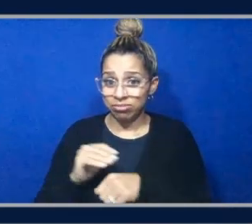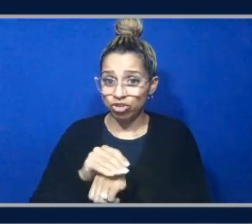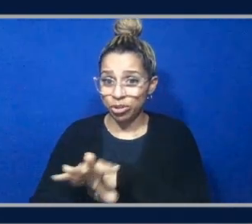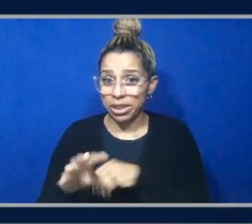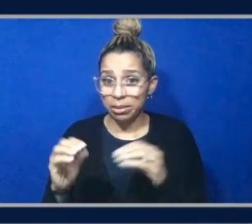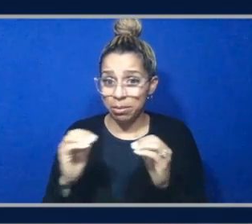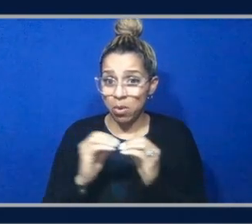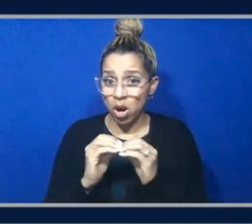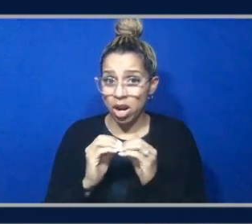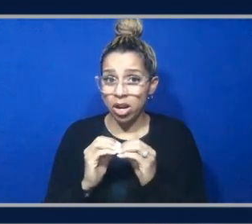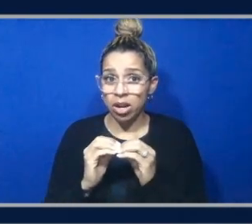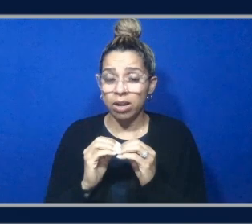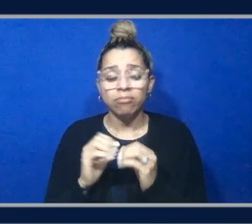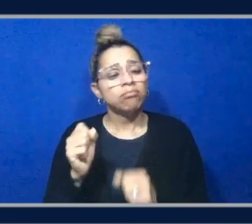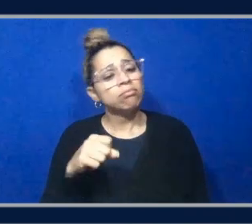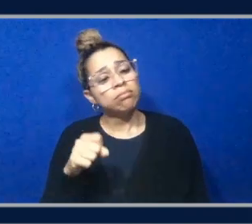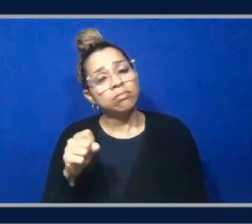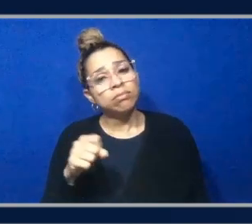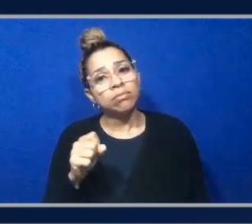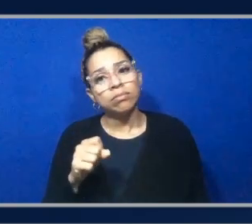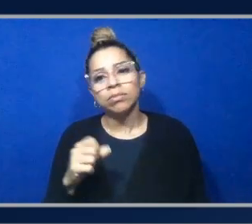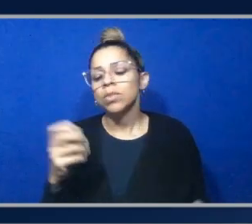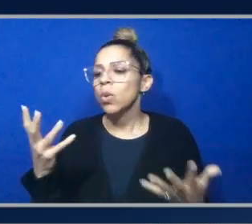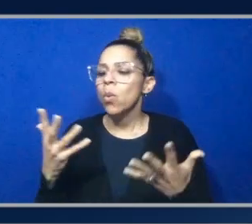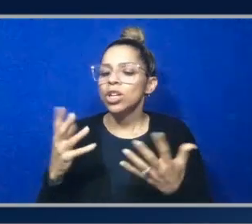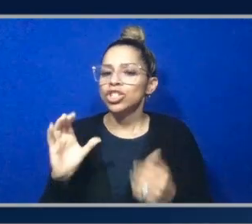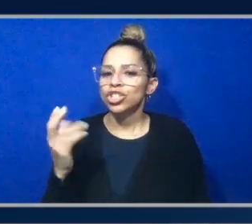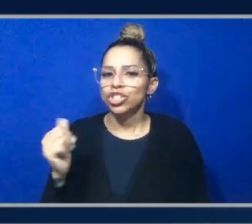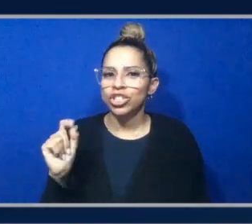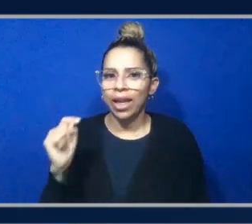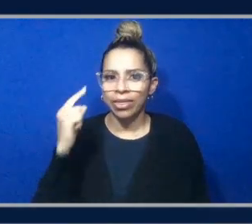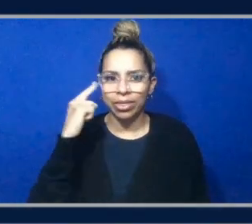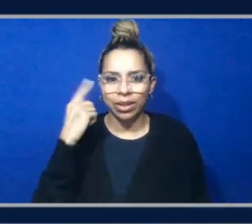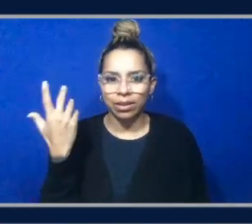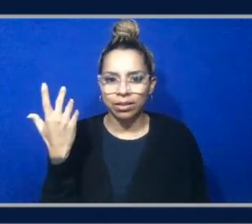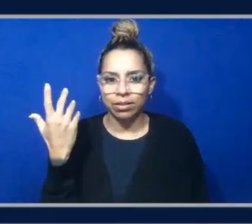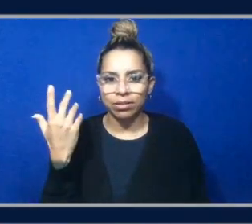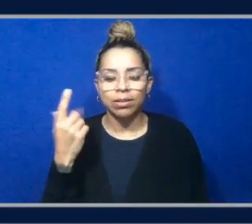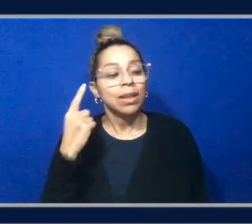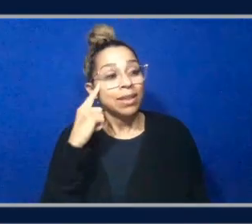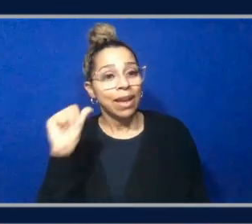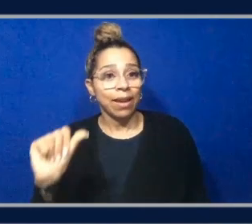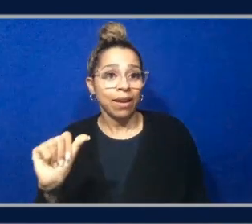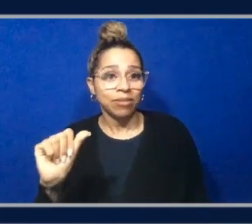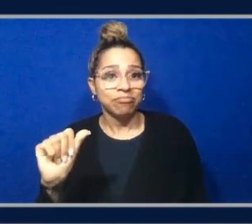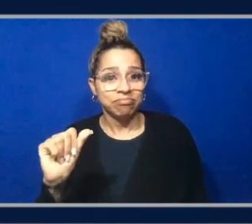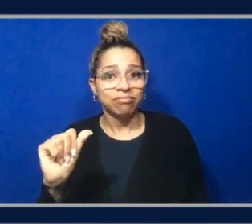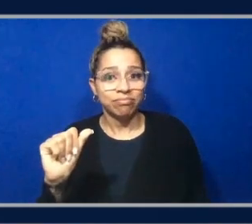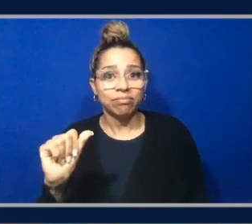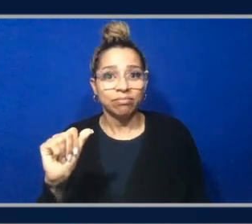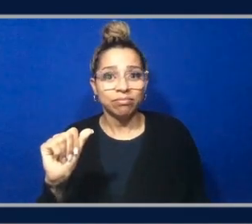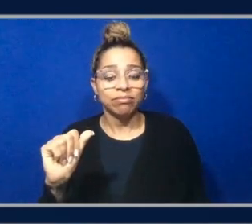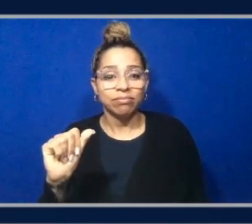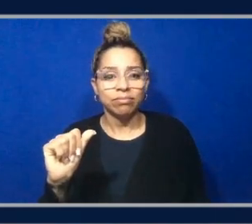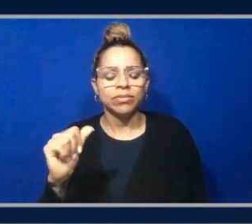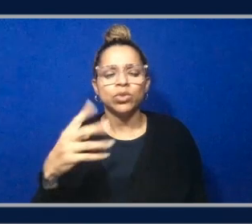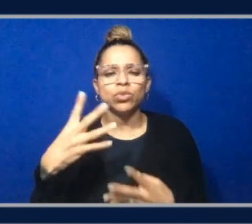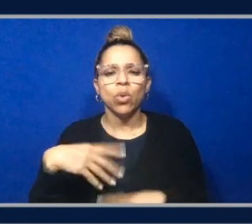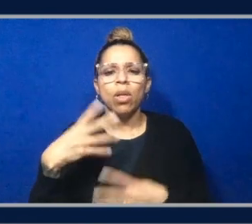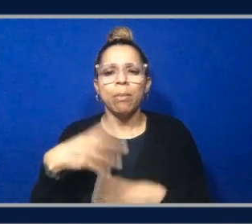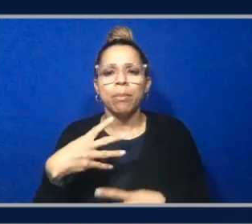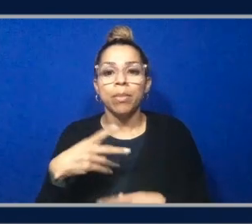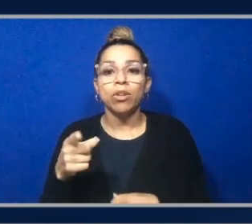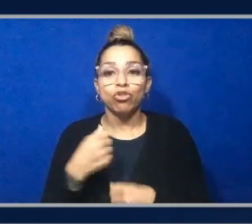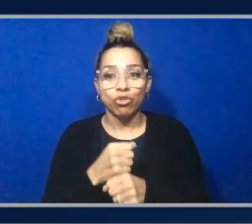Yeah. Okay. What does the chat think? How are they voting? The chat is thinking A. So the model, so see if you can scroll up, create a bias drift